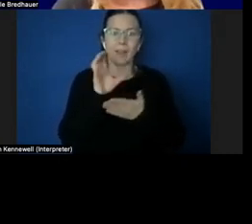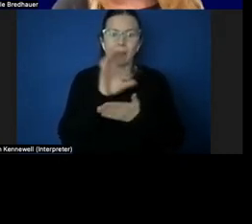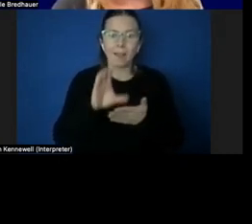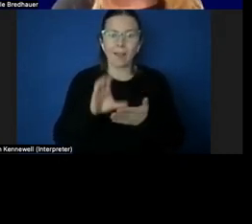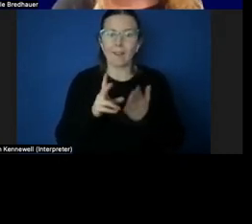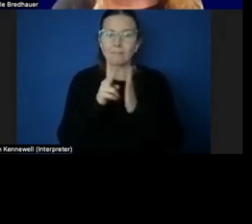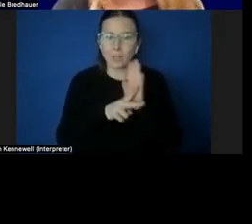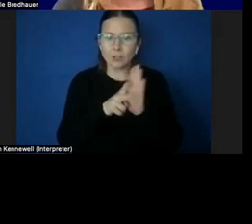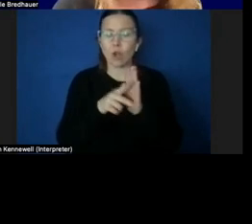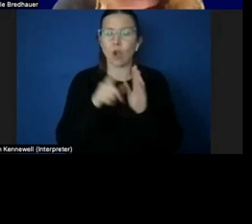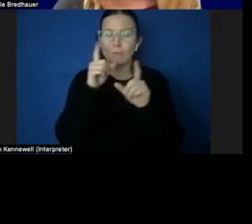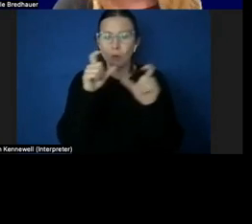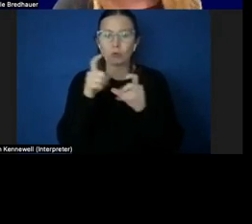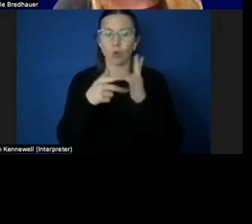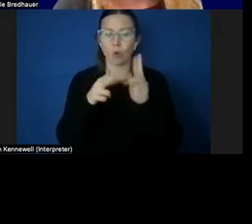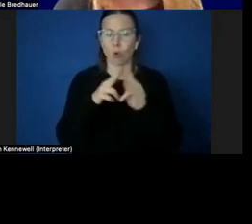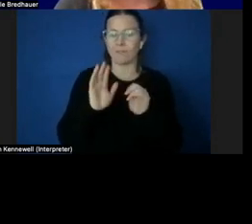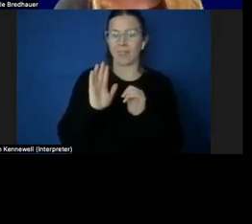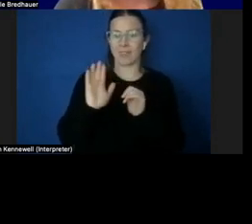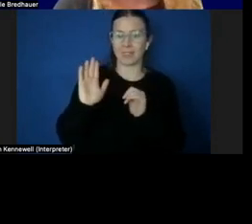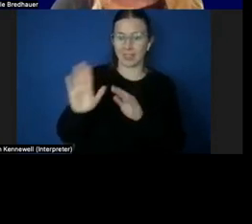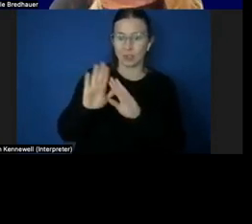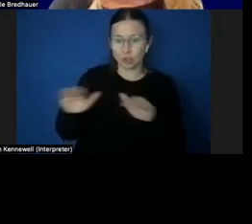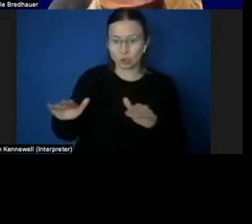to enrich everybody's learning.